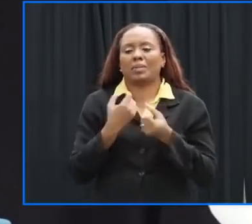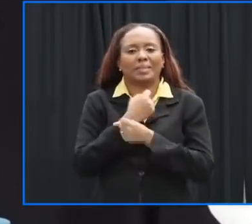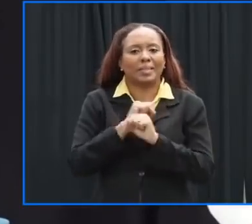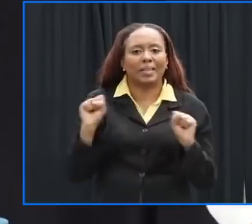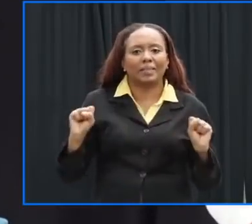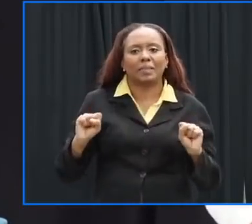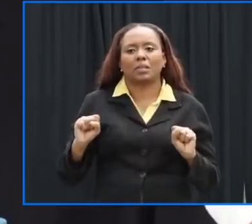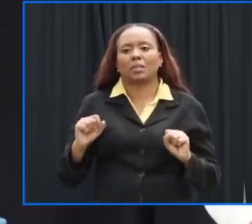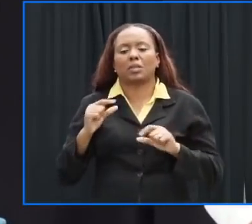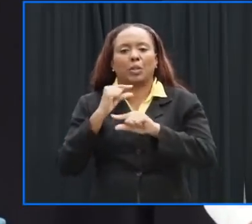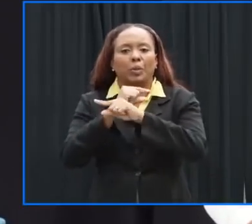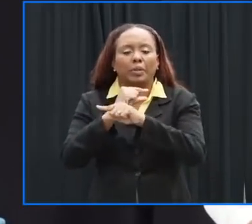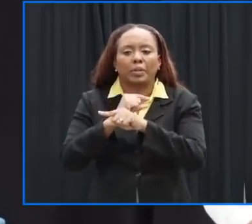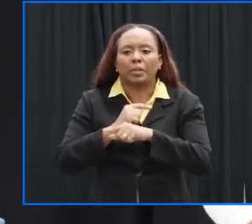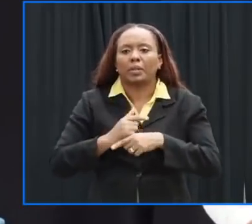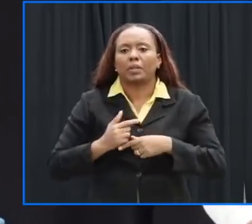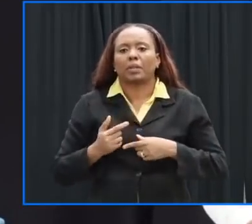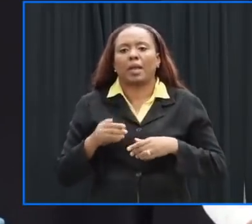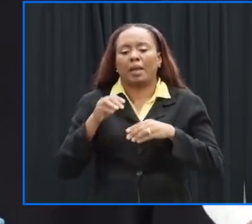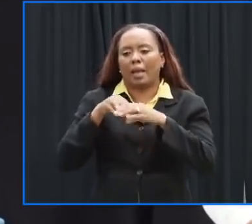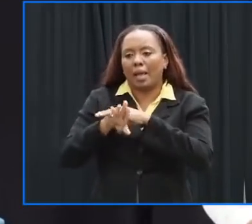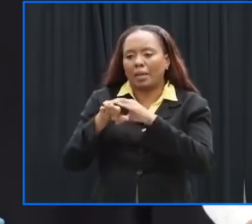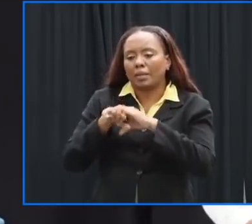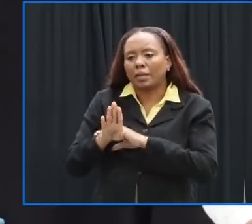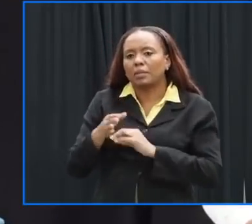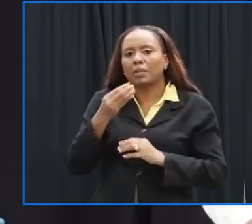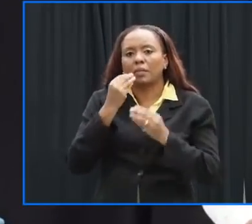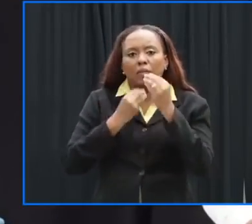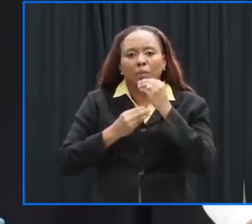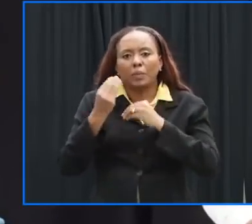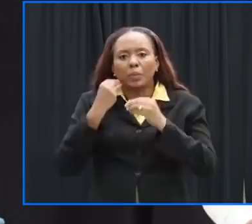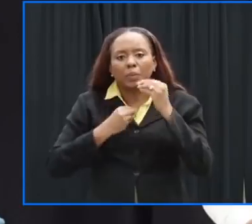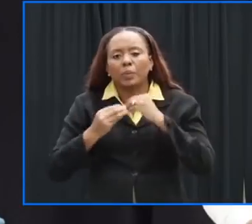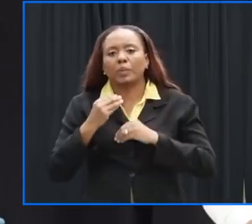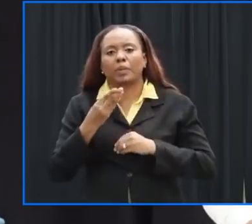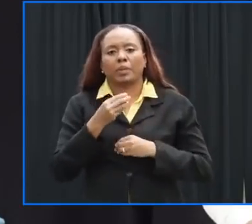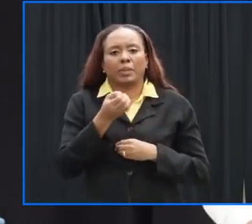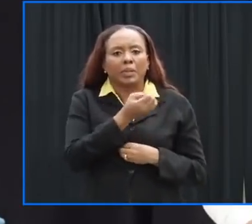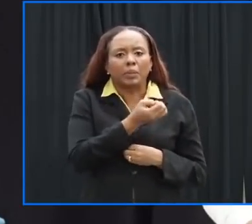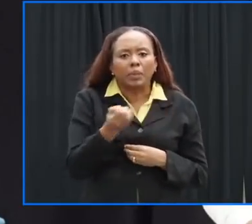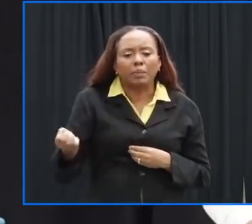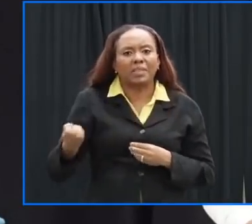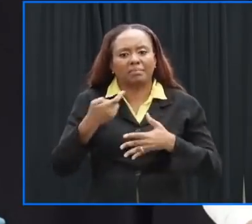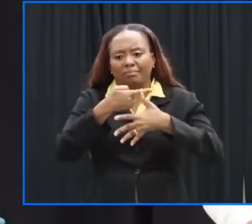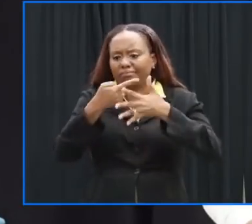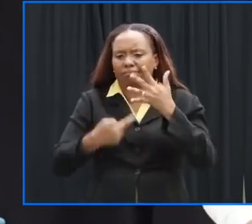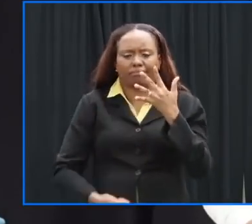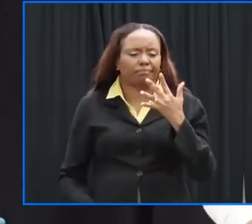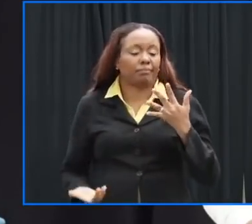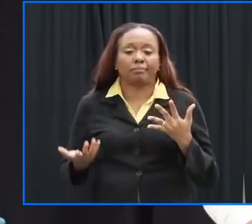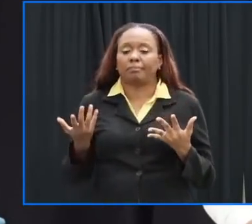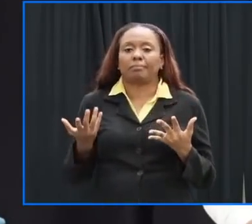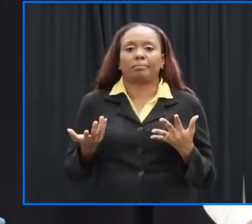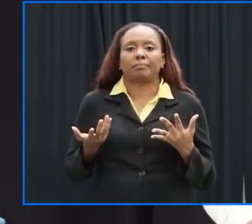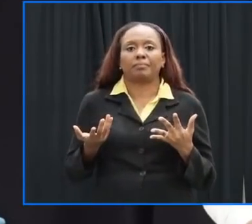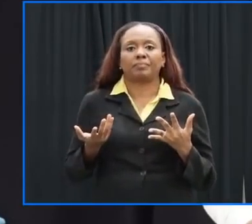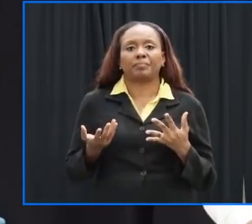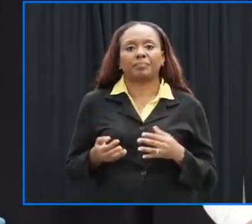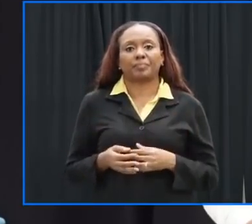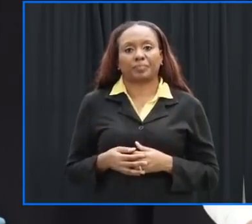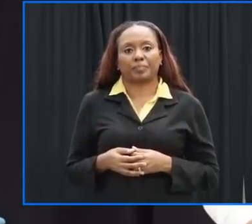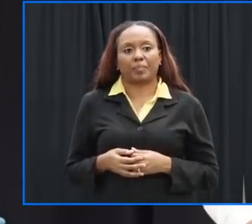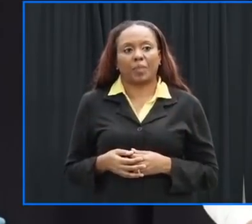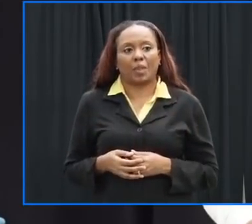relating to matters for access to food relating to the deployment of equipment et cetera et cetera um but